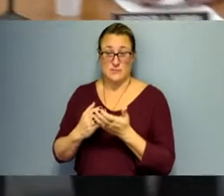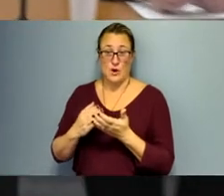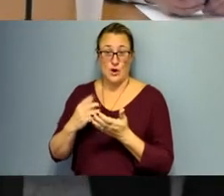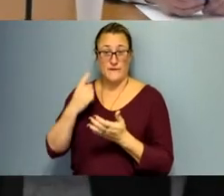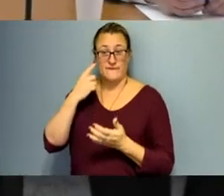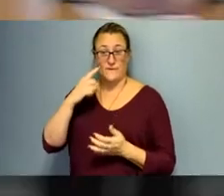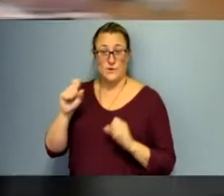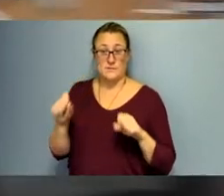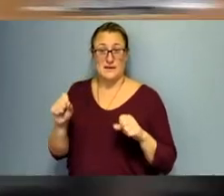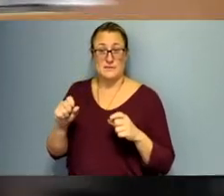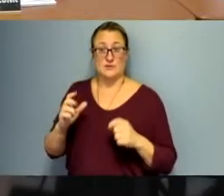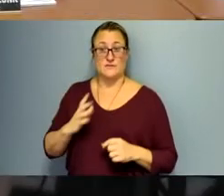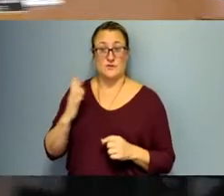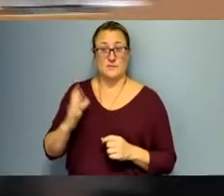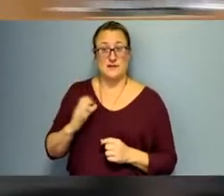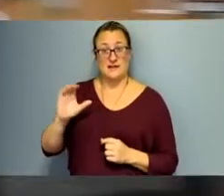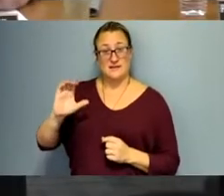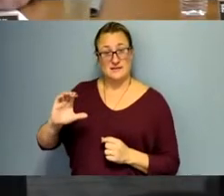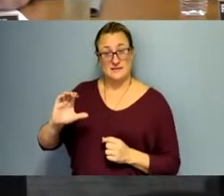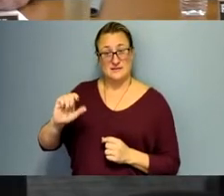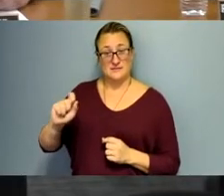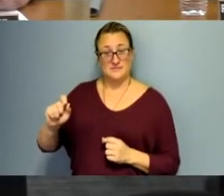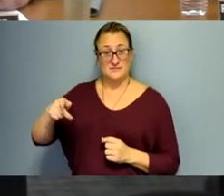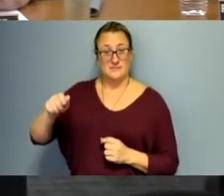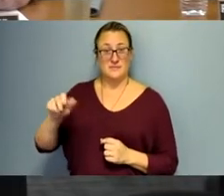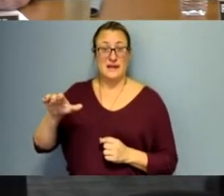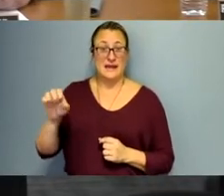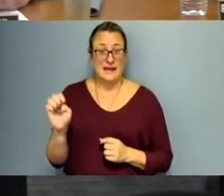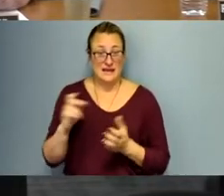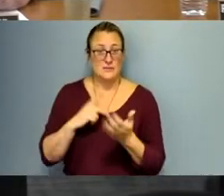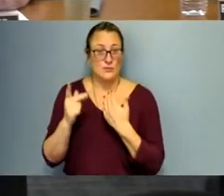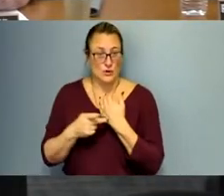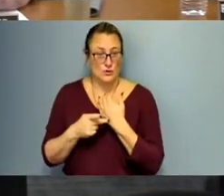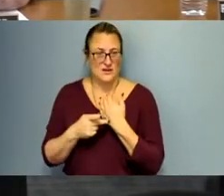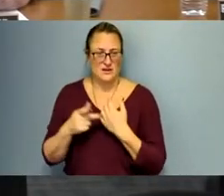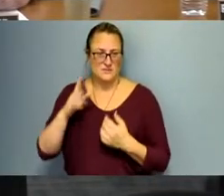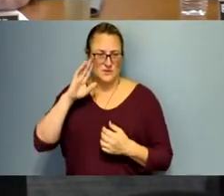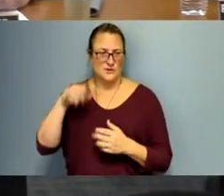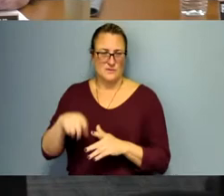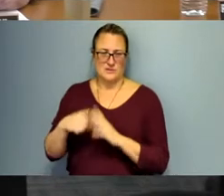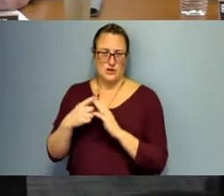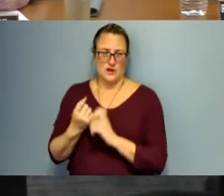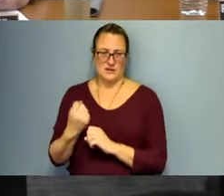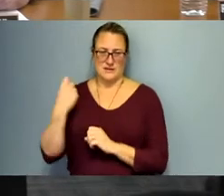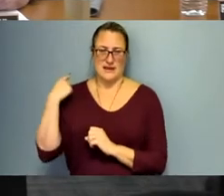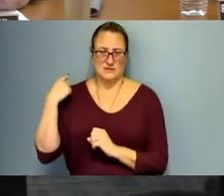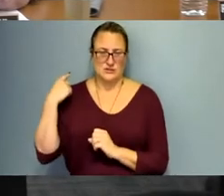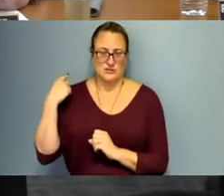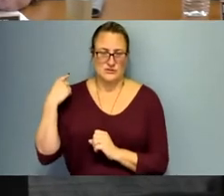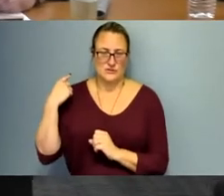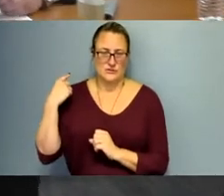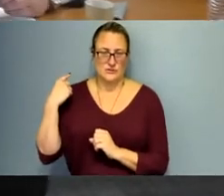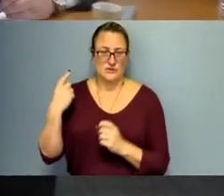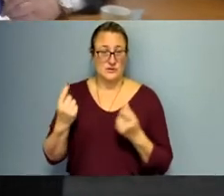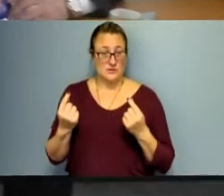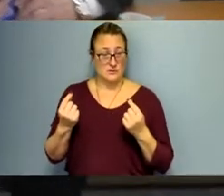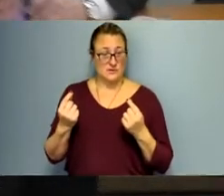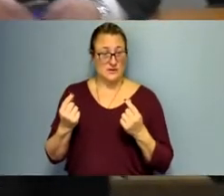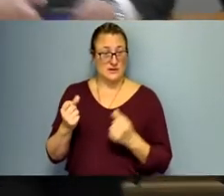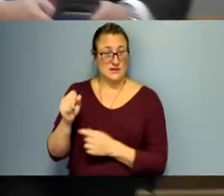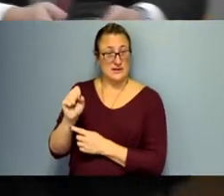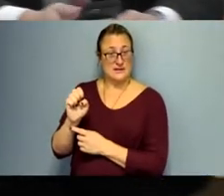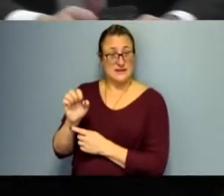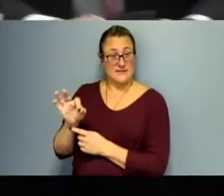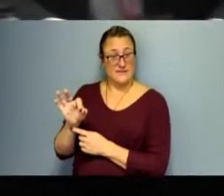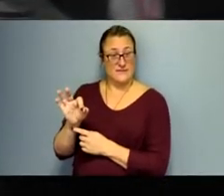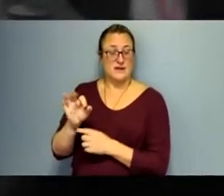the CPACE program that we instituted last year, which is to name SEF, which stands